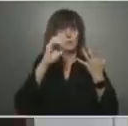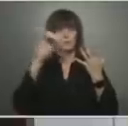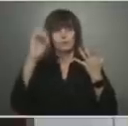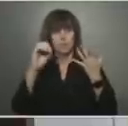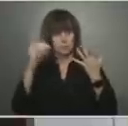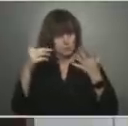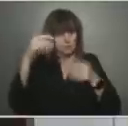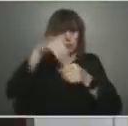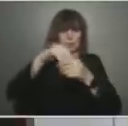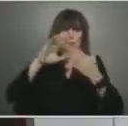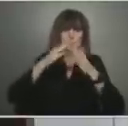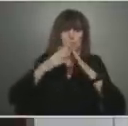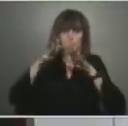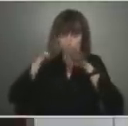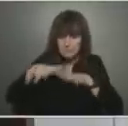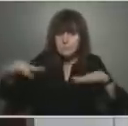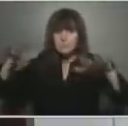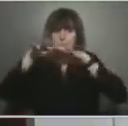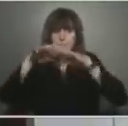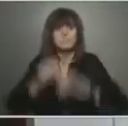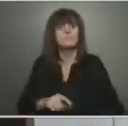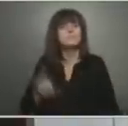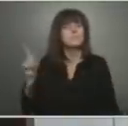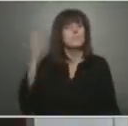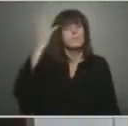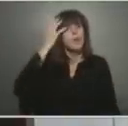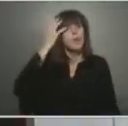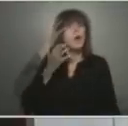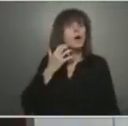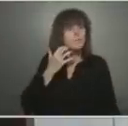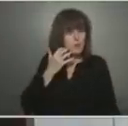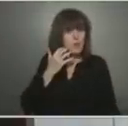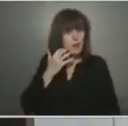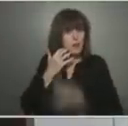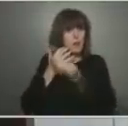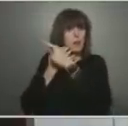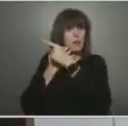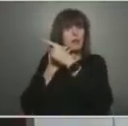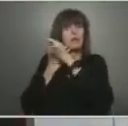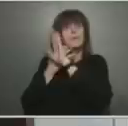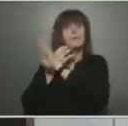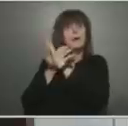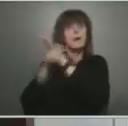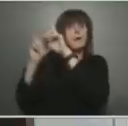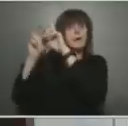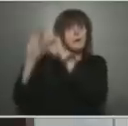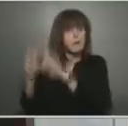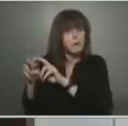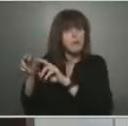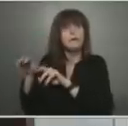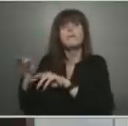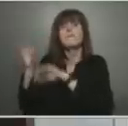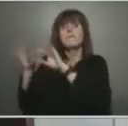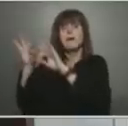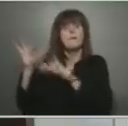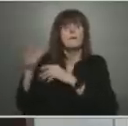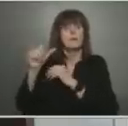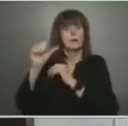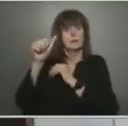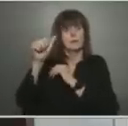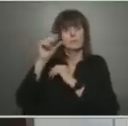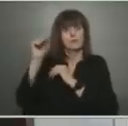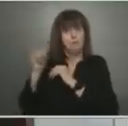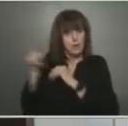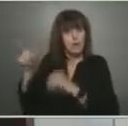associated with Delta, their whole genome sequencing is telling us around 10% of admissions in the hospital are still relevant to Delta.